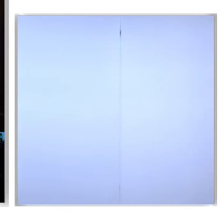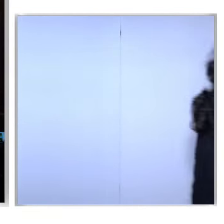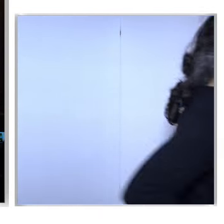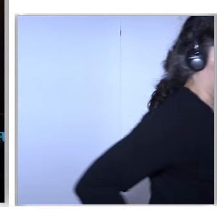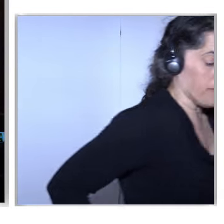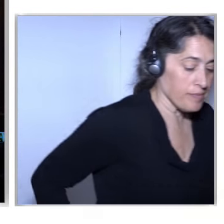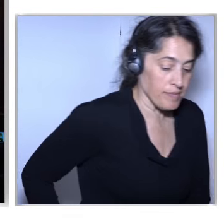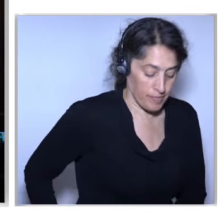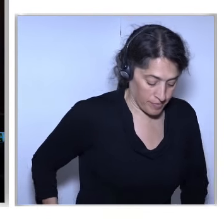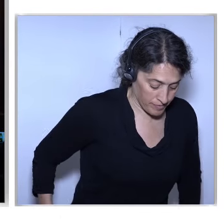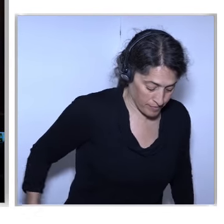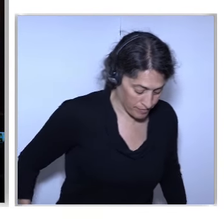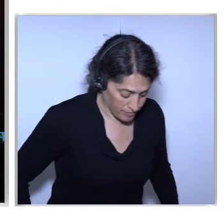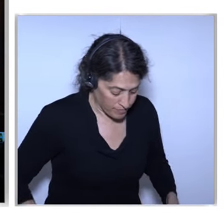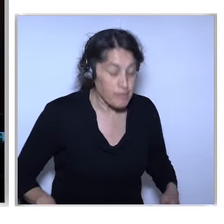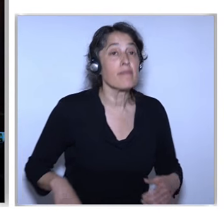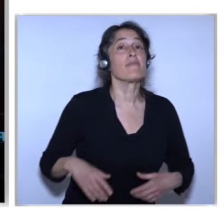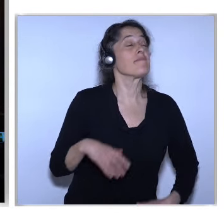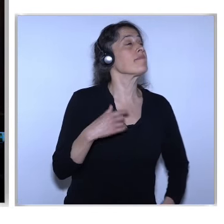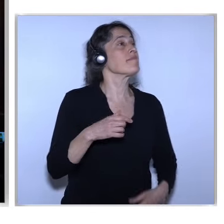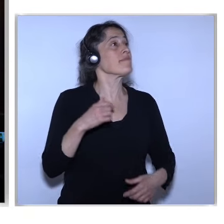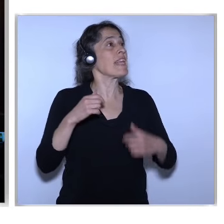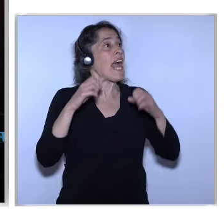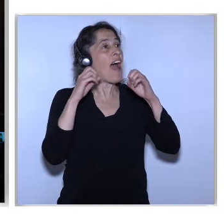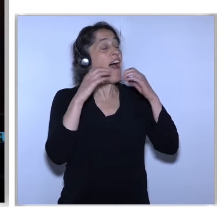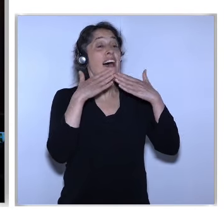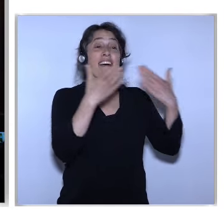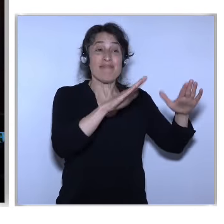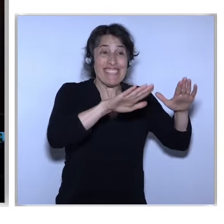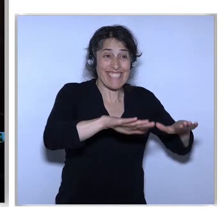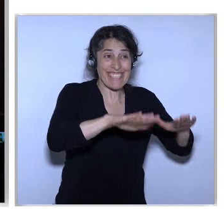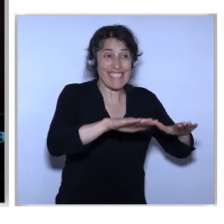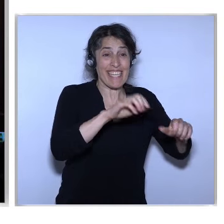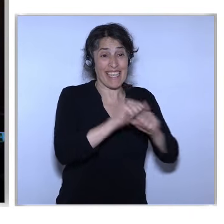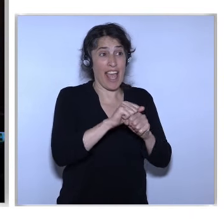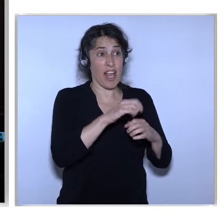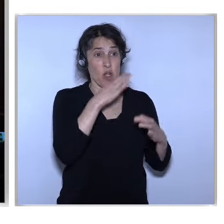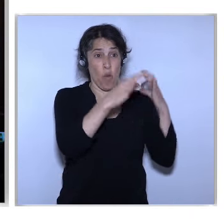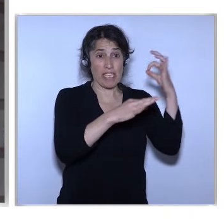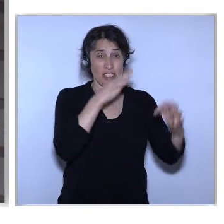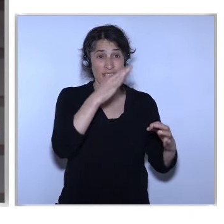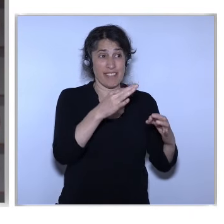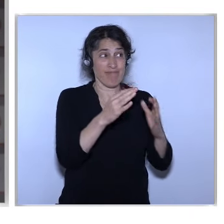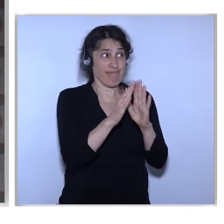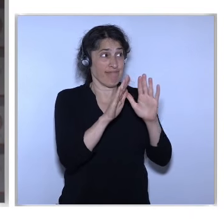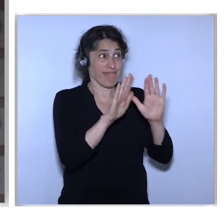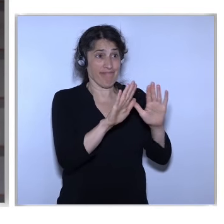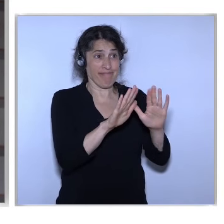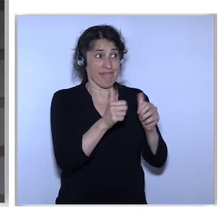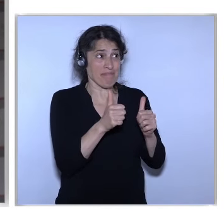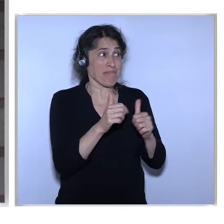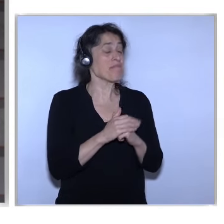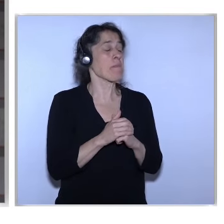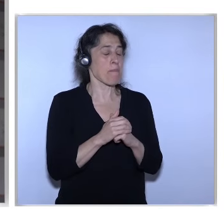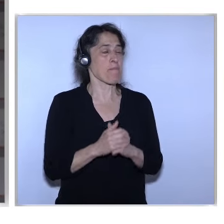Your Royal Highness I Was Hoping You Might Stay To Answer A Few Questions And That Was Very Compelling And Of